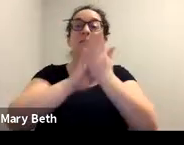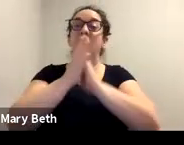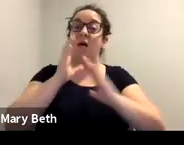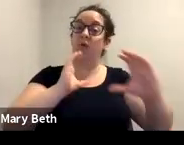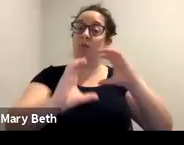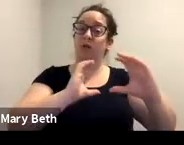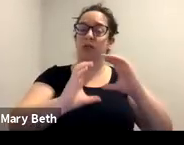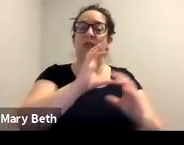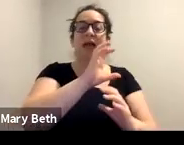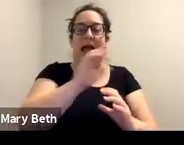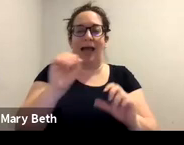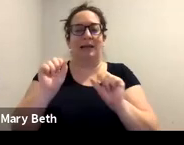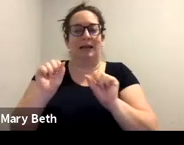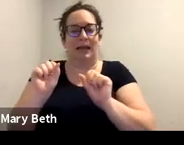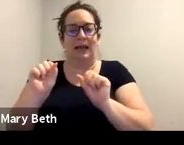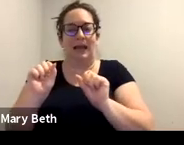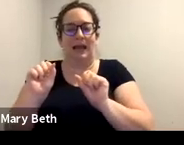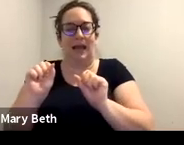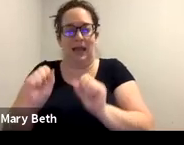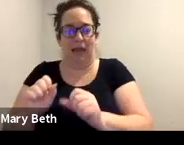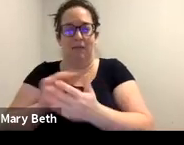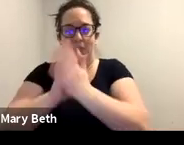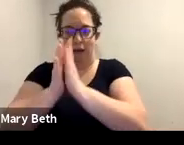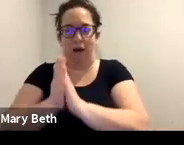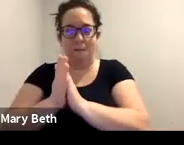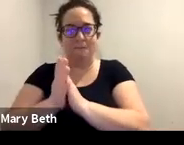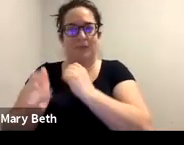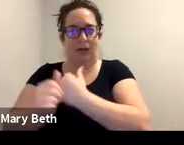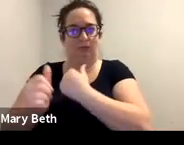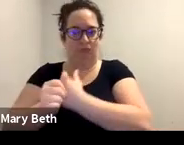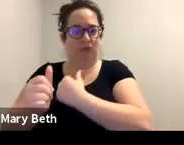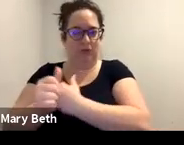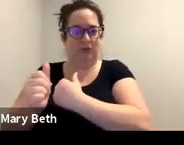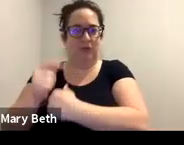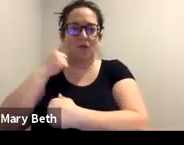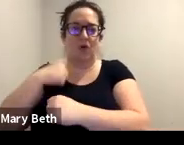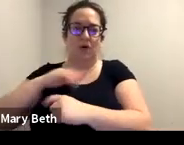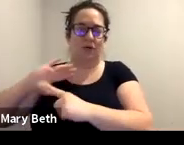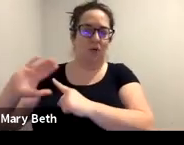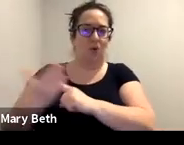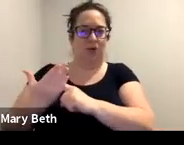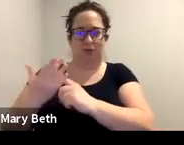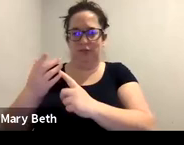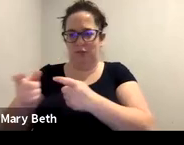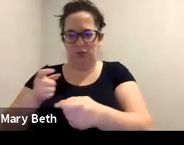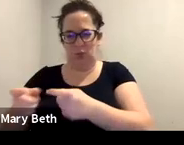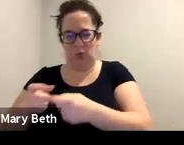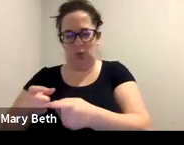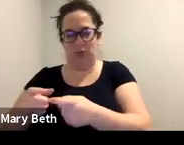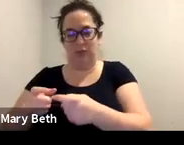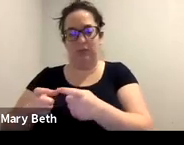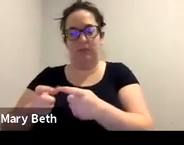abuse and course of control. Um, and so the, our